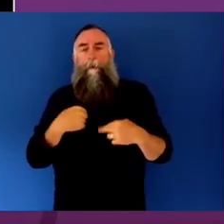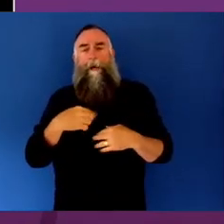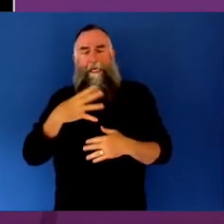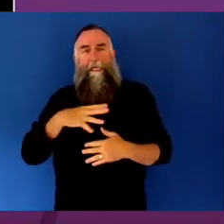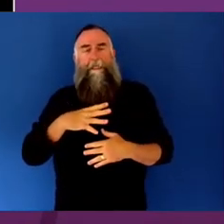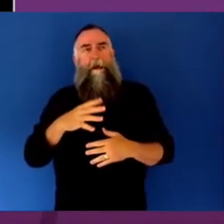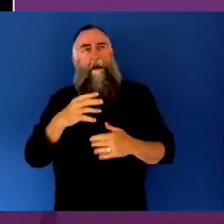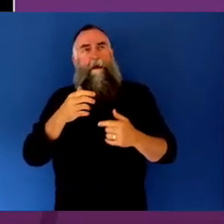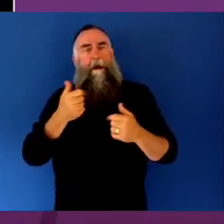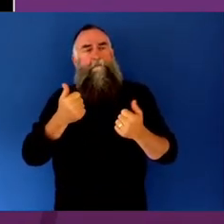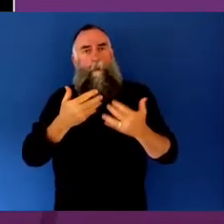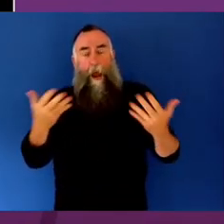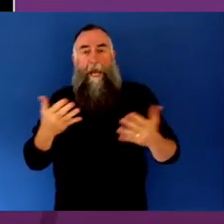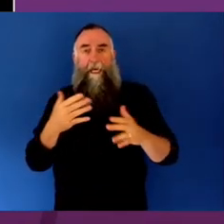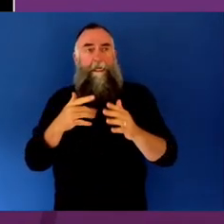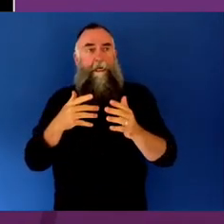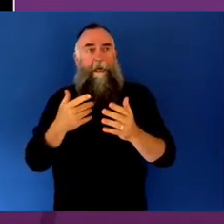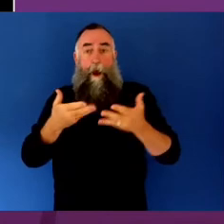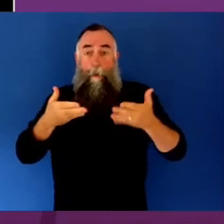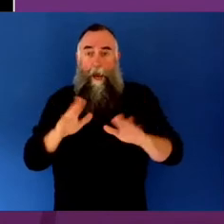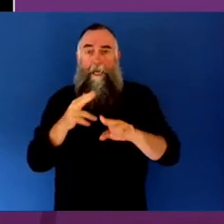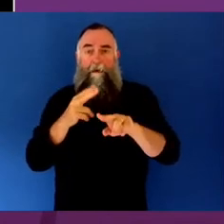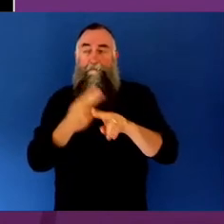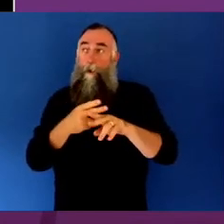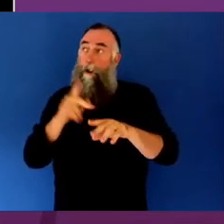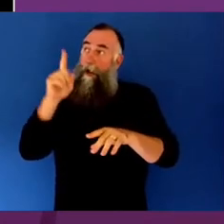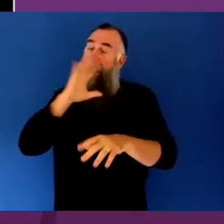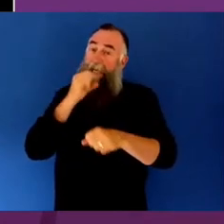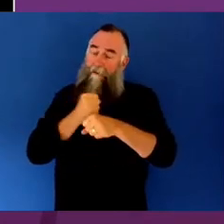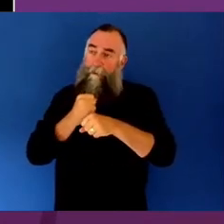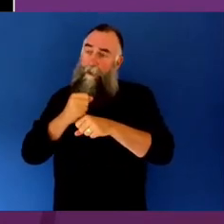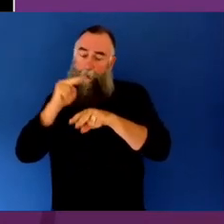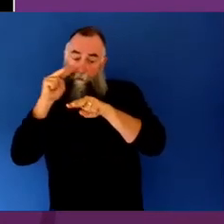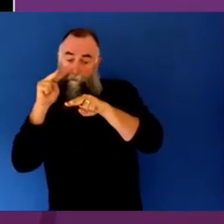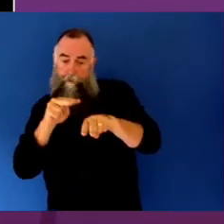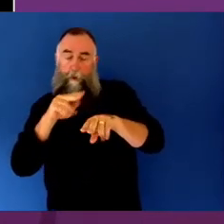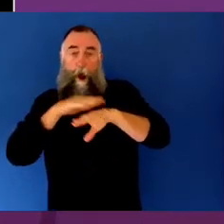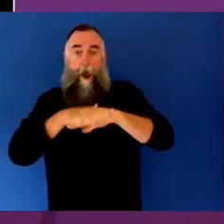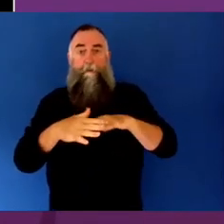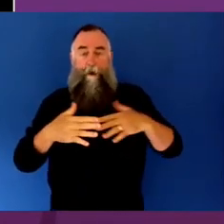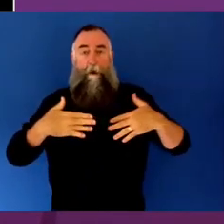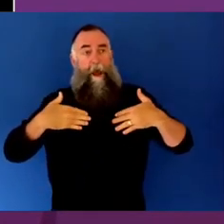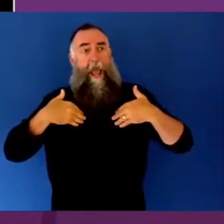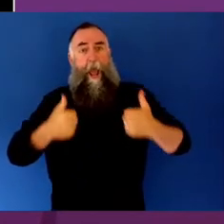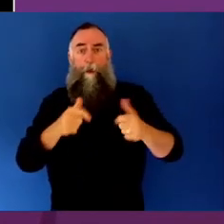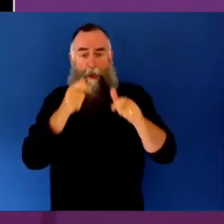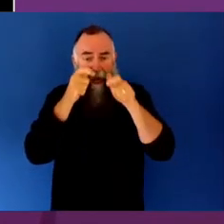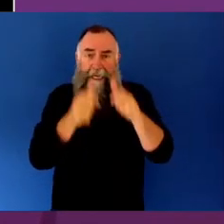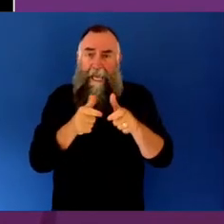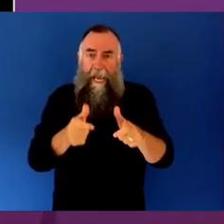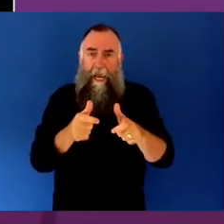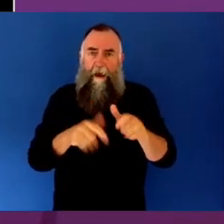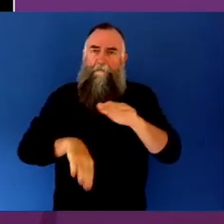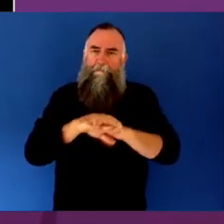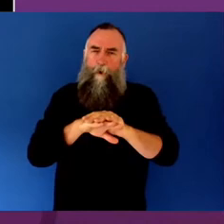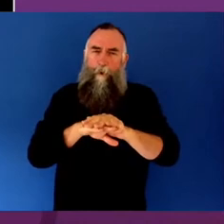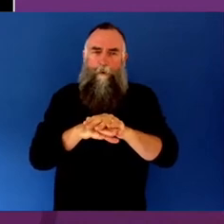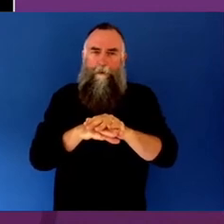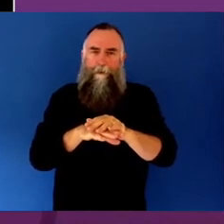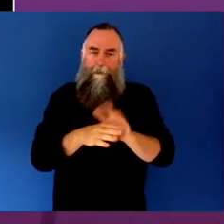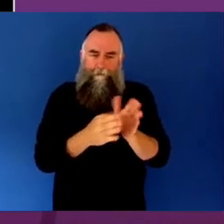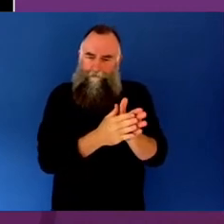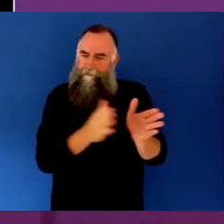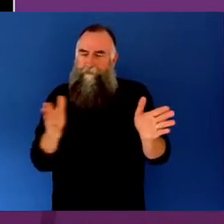can flow through to a more whole of government holistic approach to healthcare. And I would say that now we are getting much better at